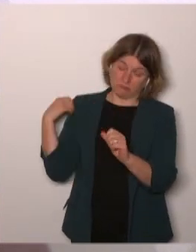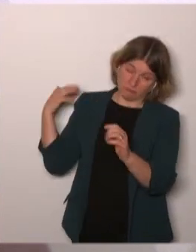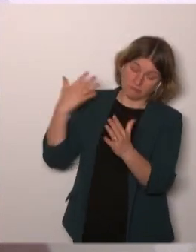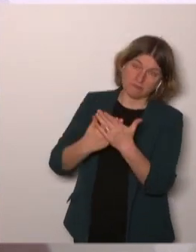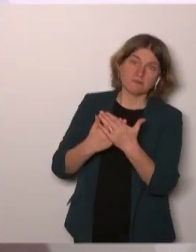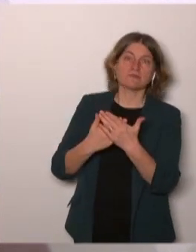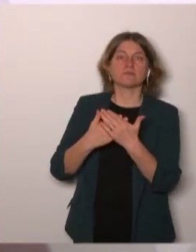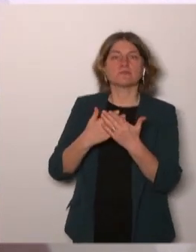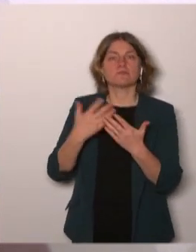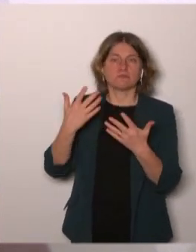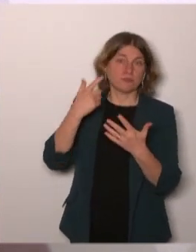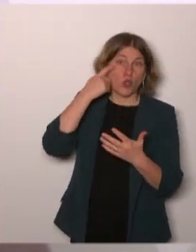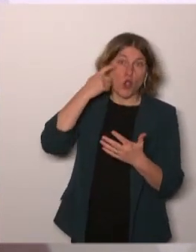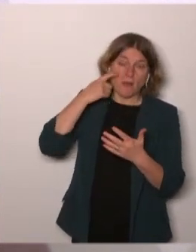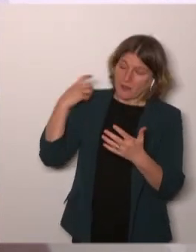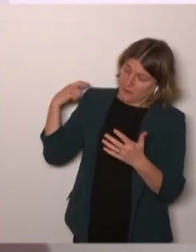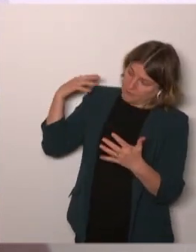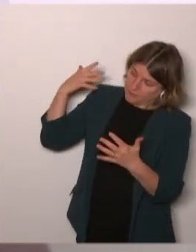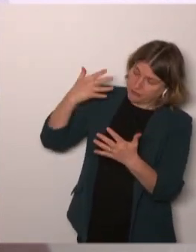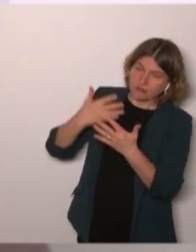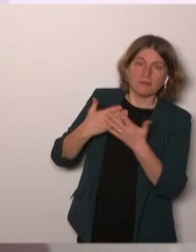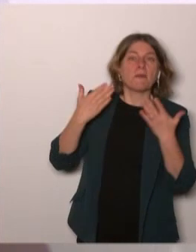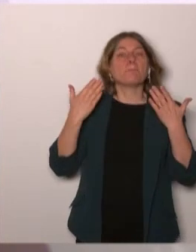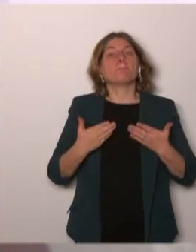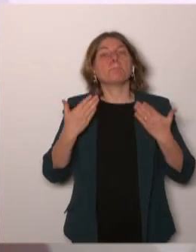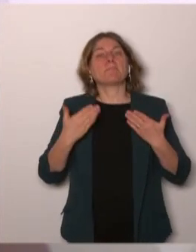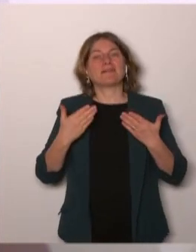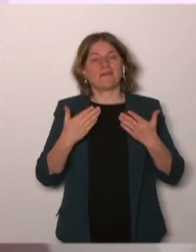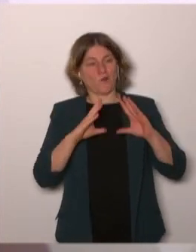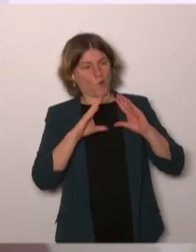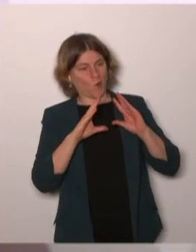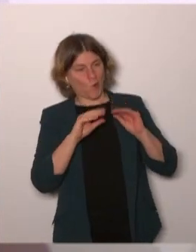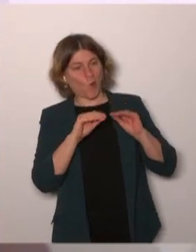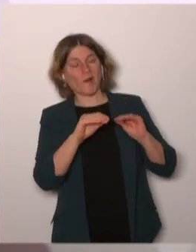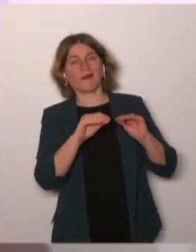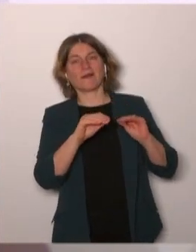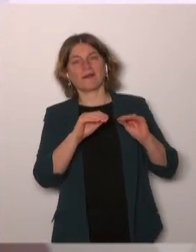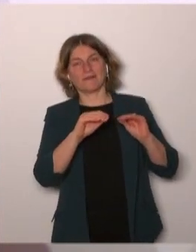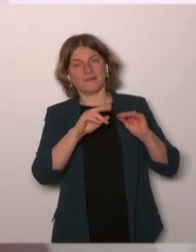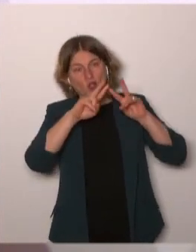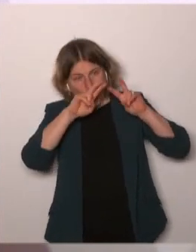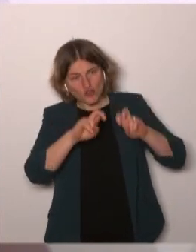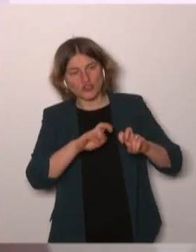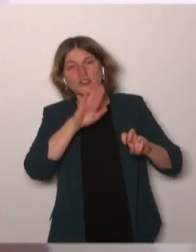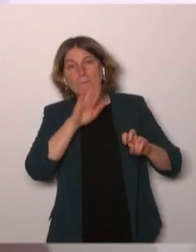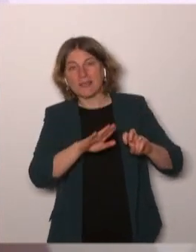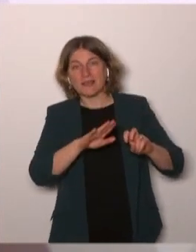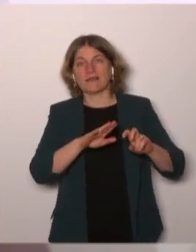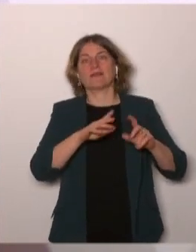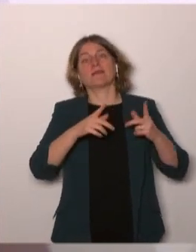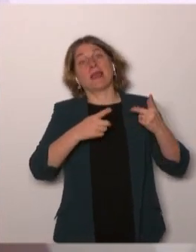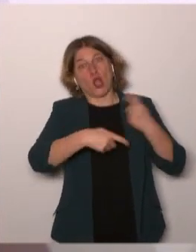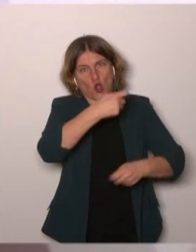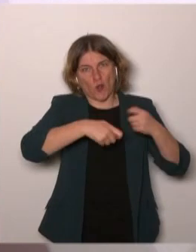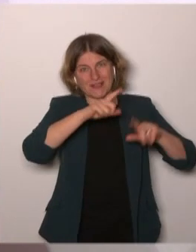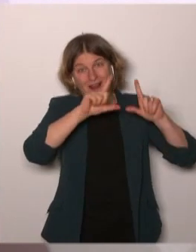greater imbalance between commercial research and non-commercial research and I think this is something we have to address it's